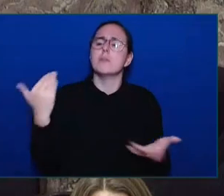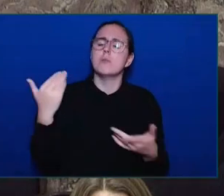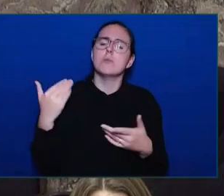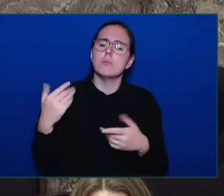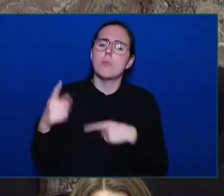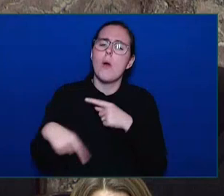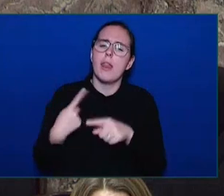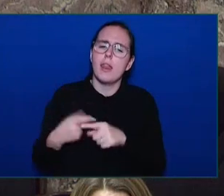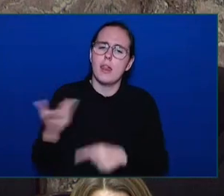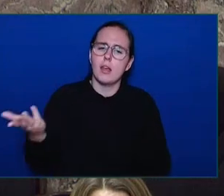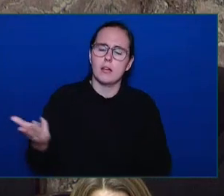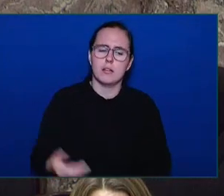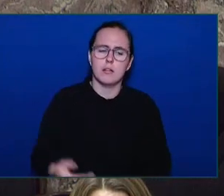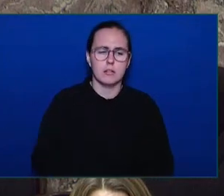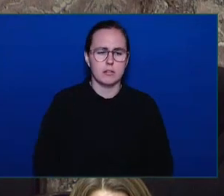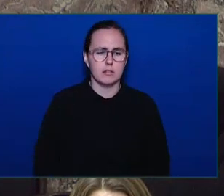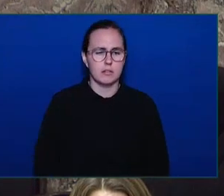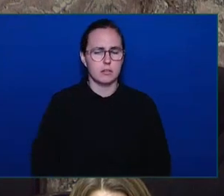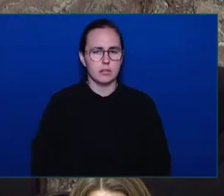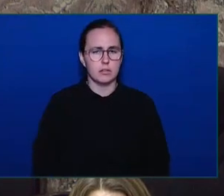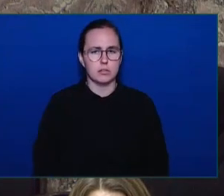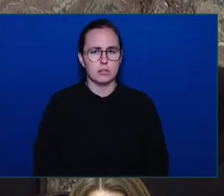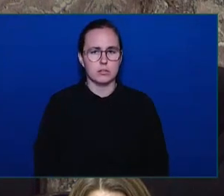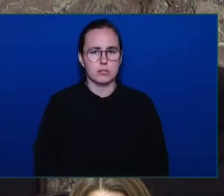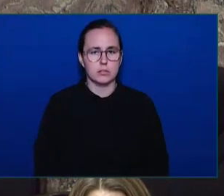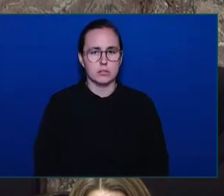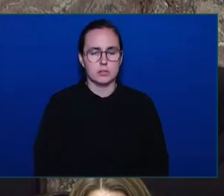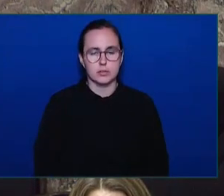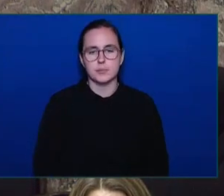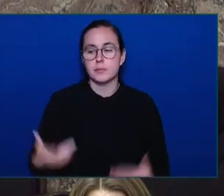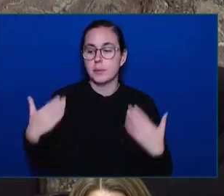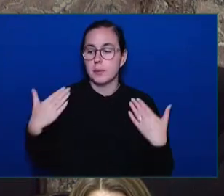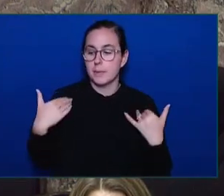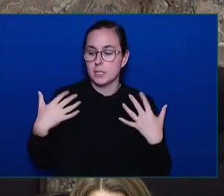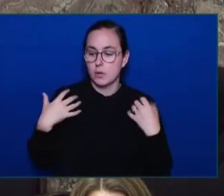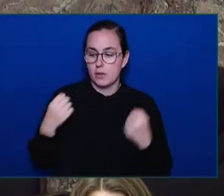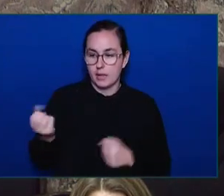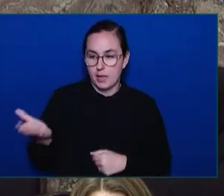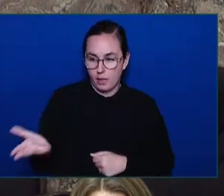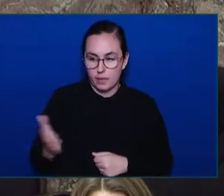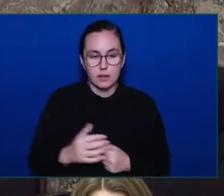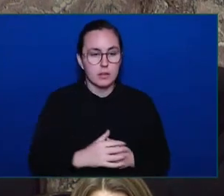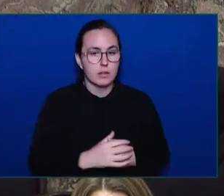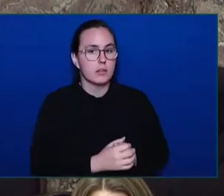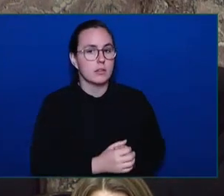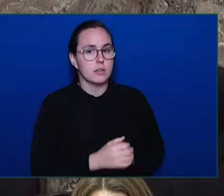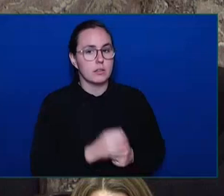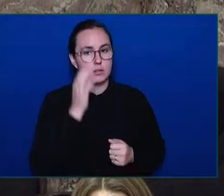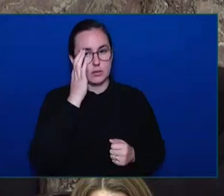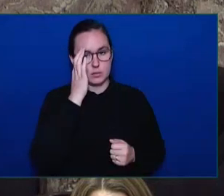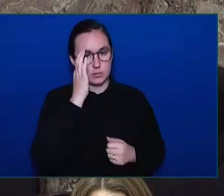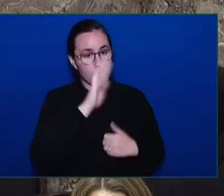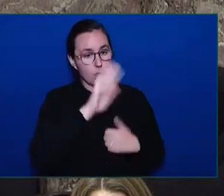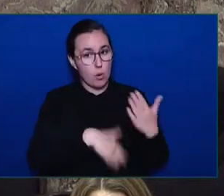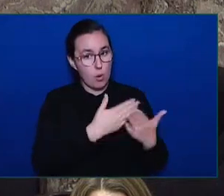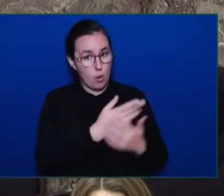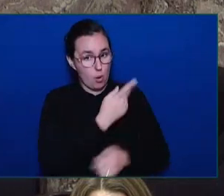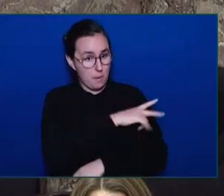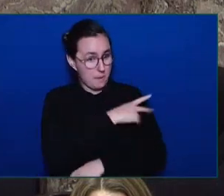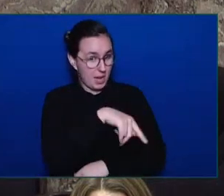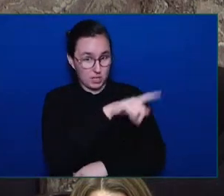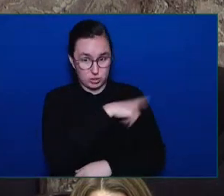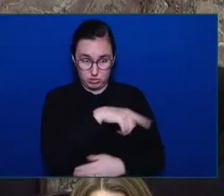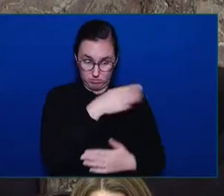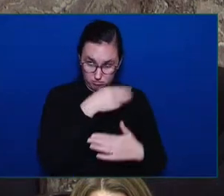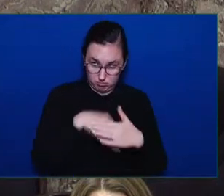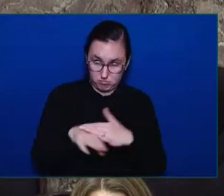Honourable Speaker, all patients admitted to the emergency room get care, and they get care